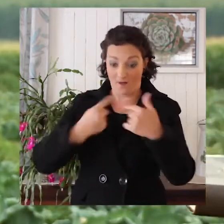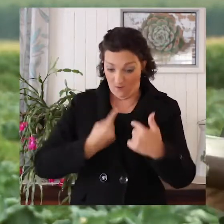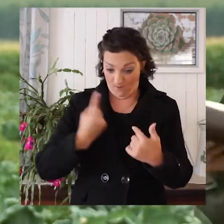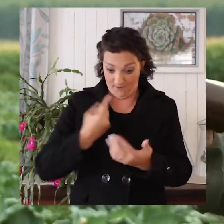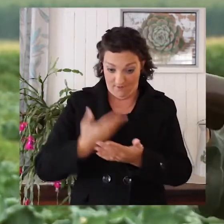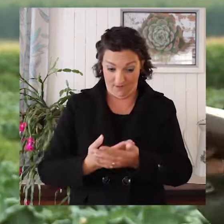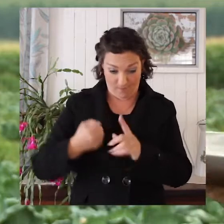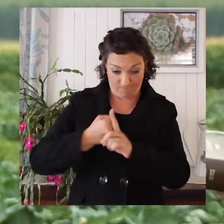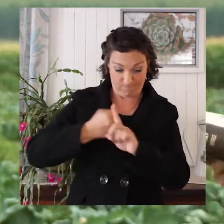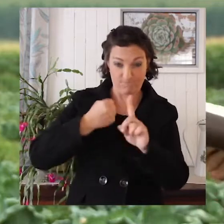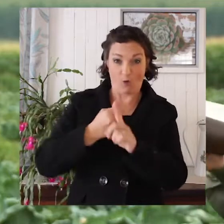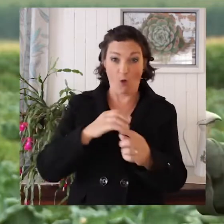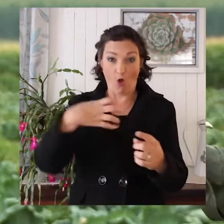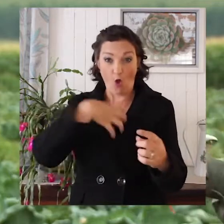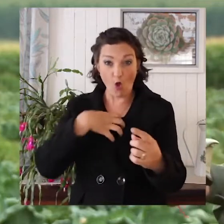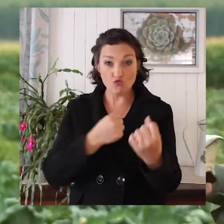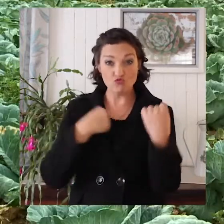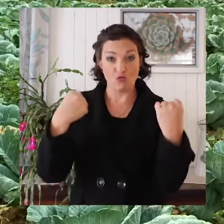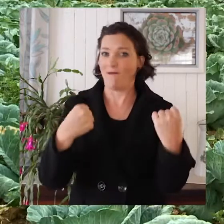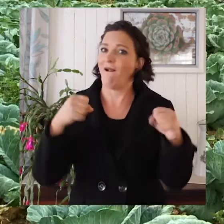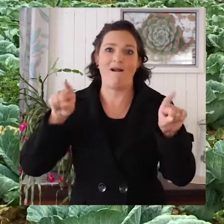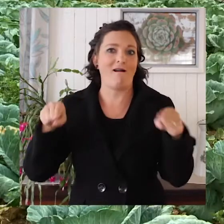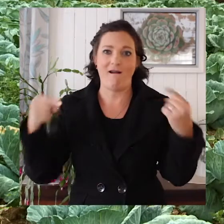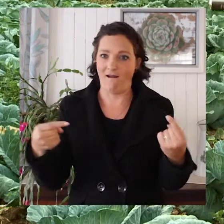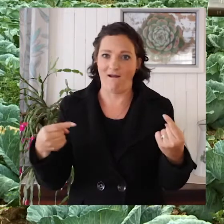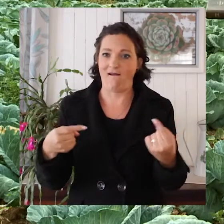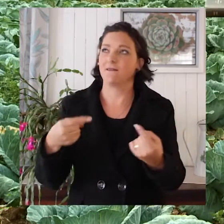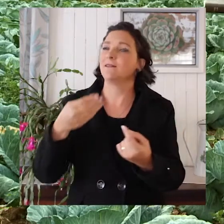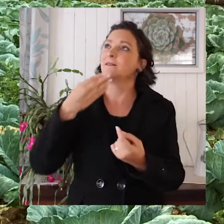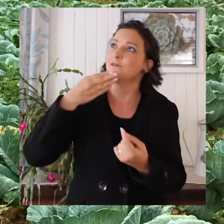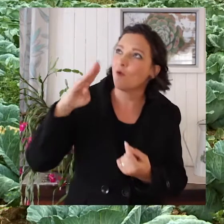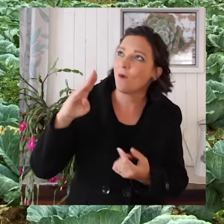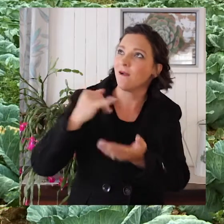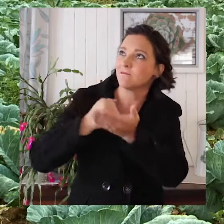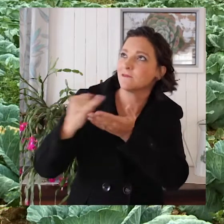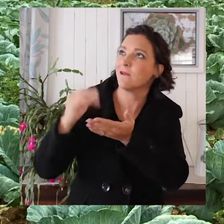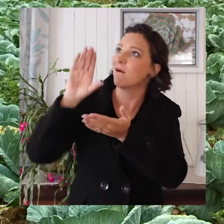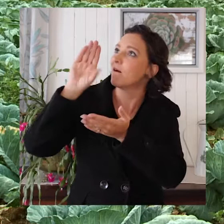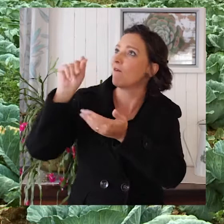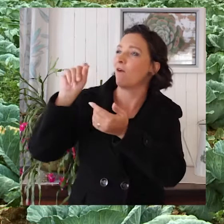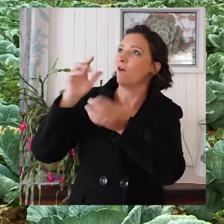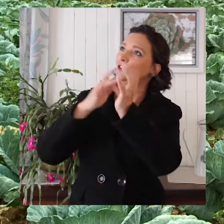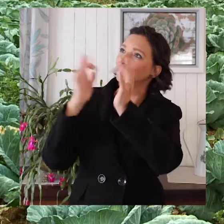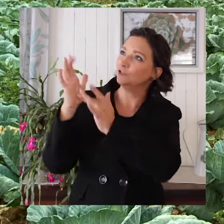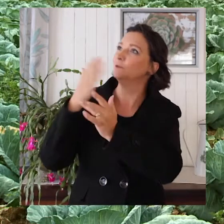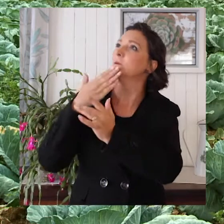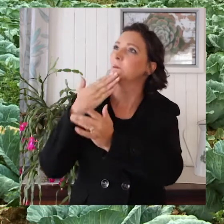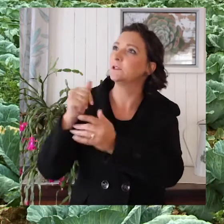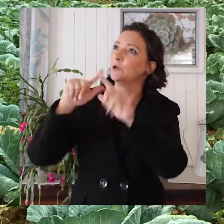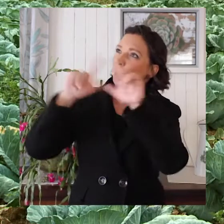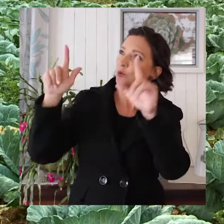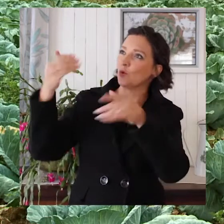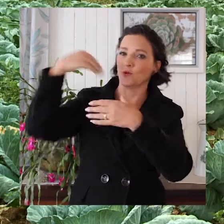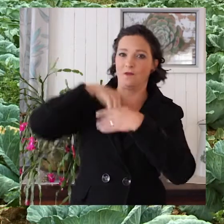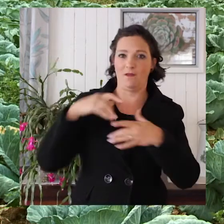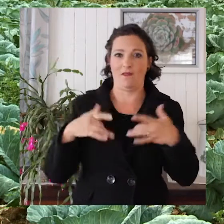because you can't go on in your own strength anymore. So you repent of your sins and you ask Jesus to be the Lord of your